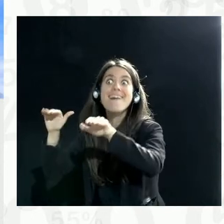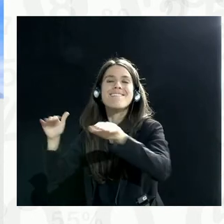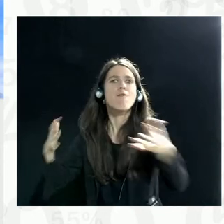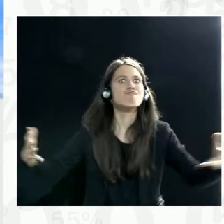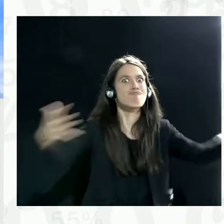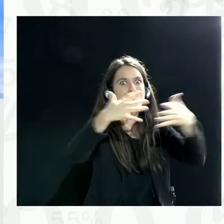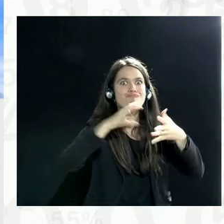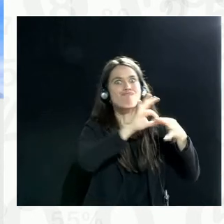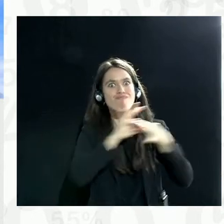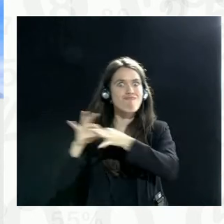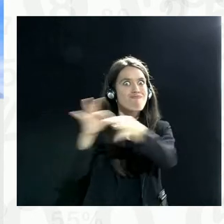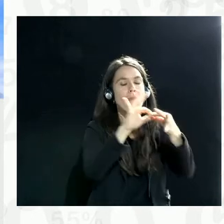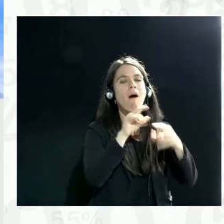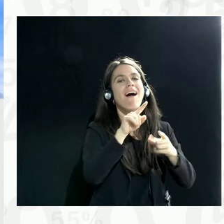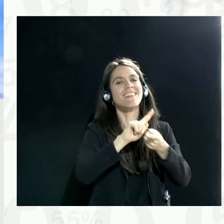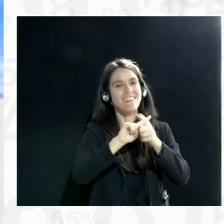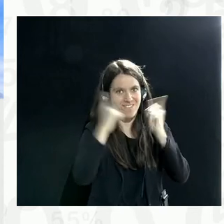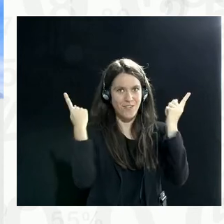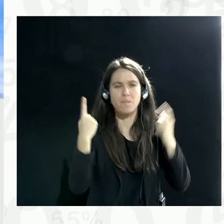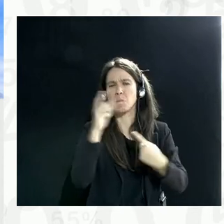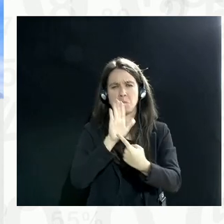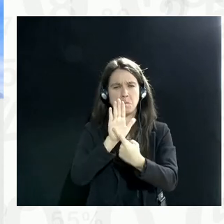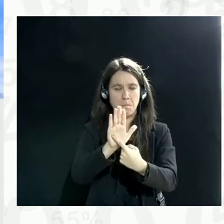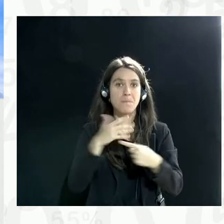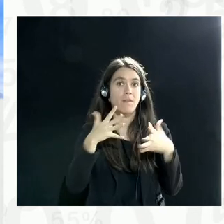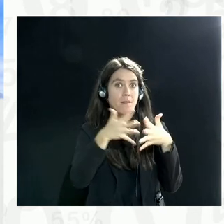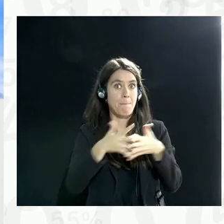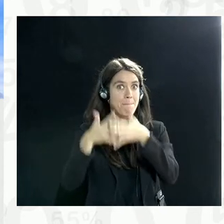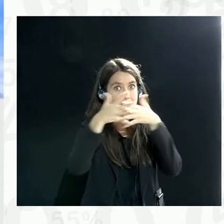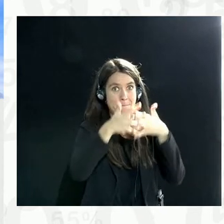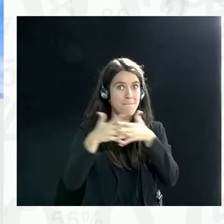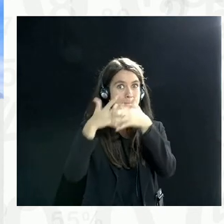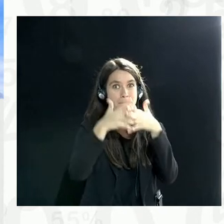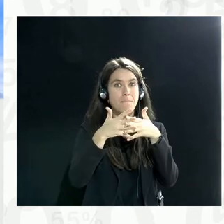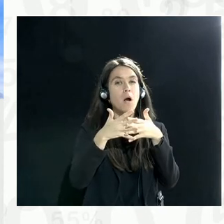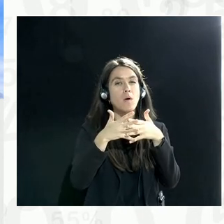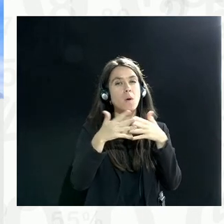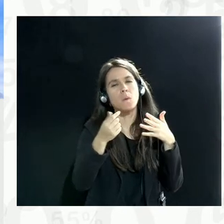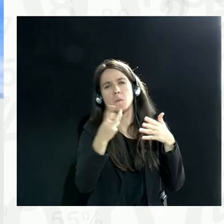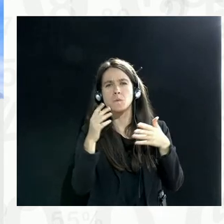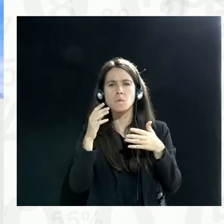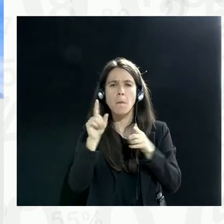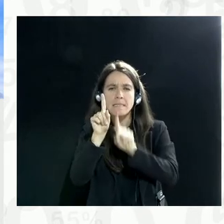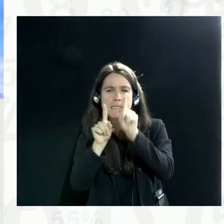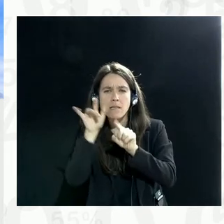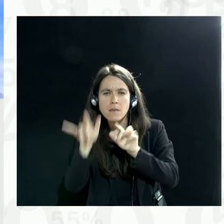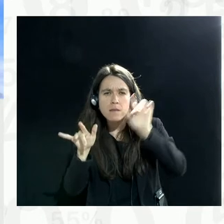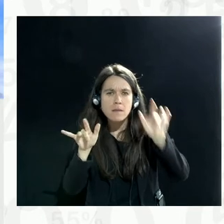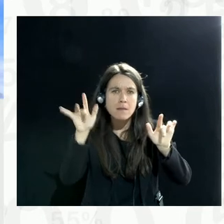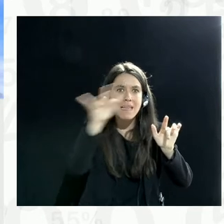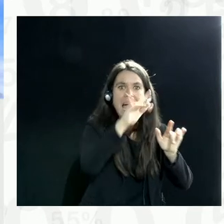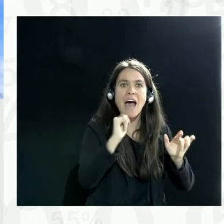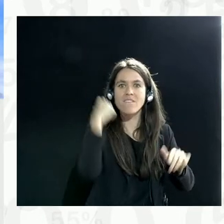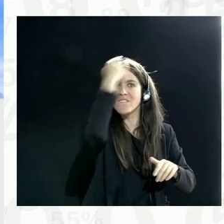real example. In the United States and particular cities through the US, you will find that face recognition